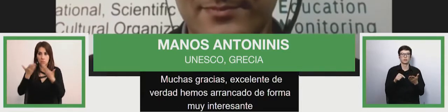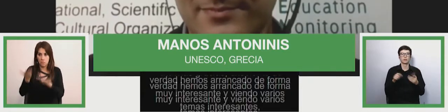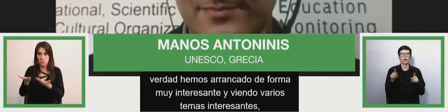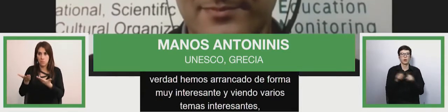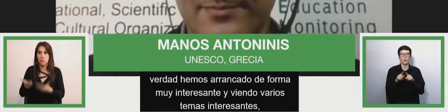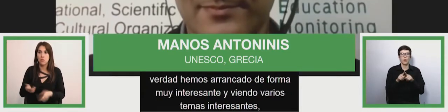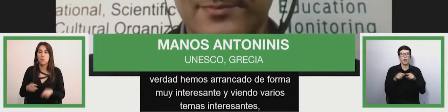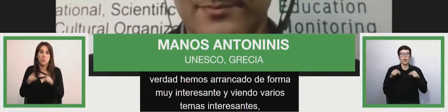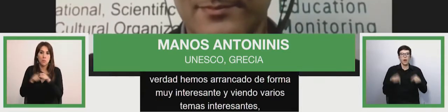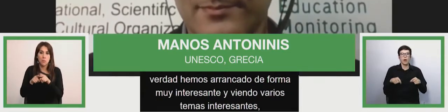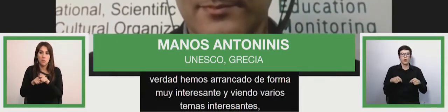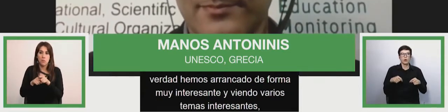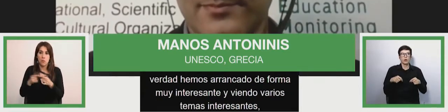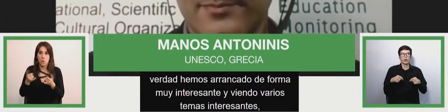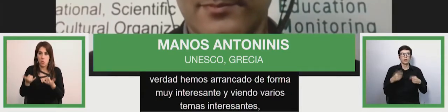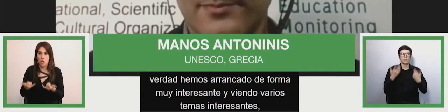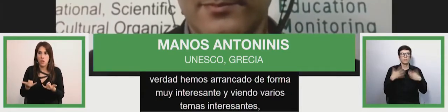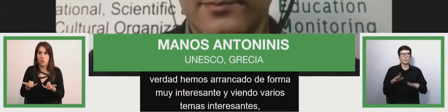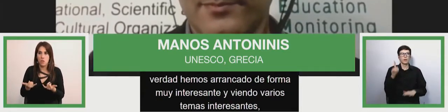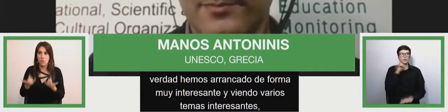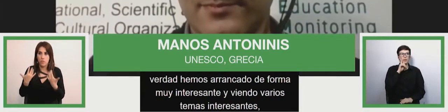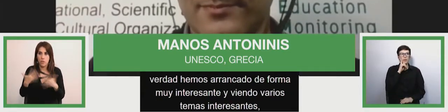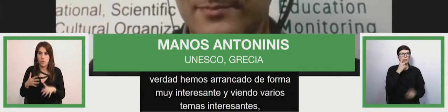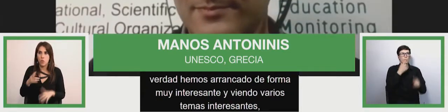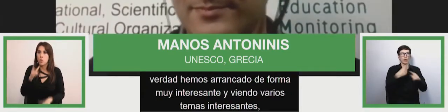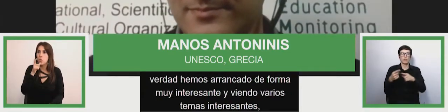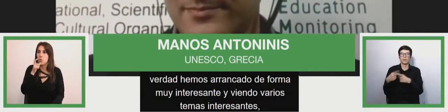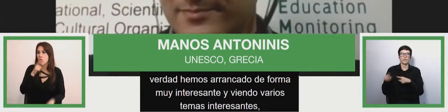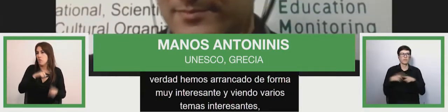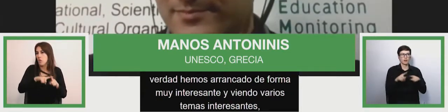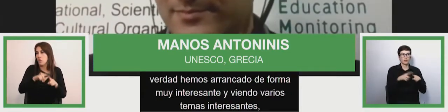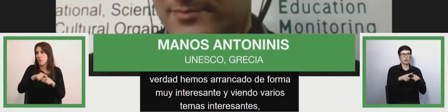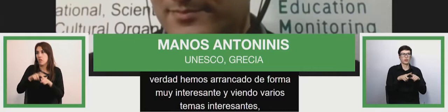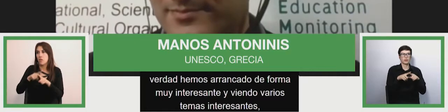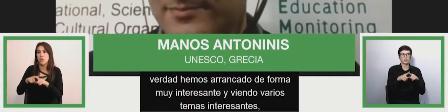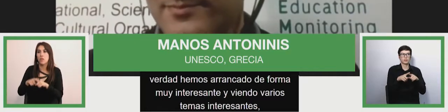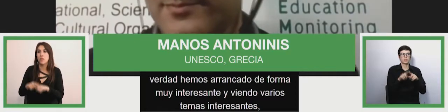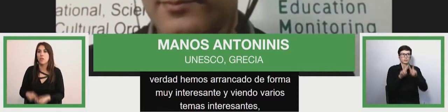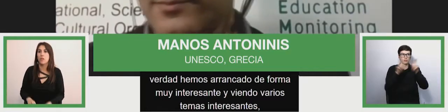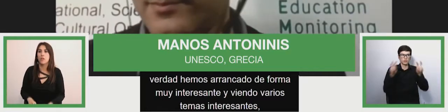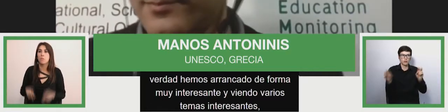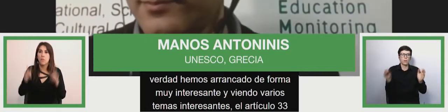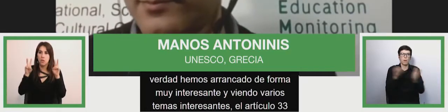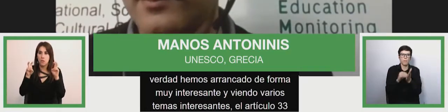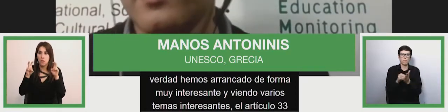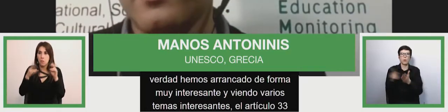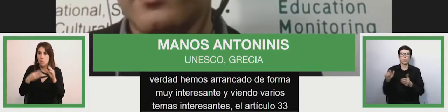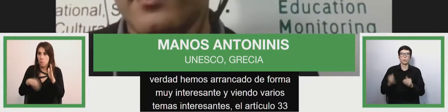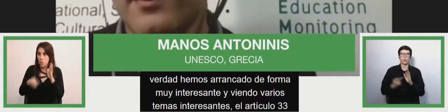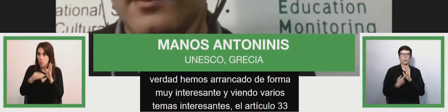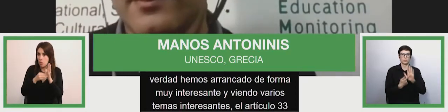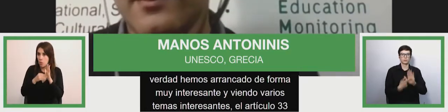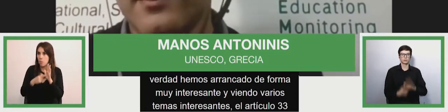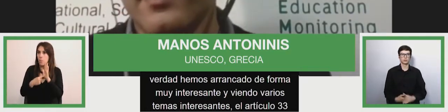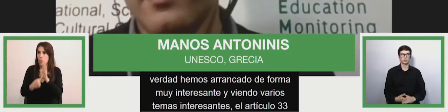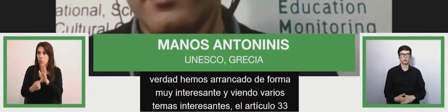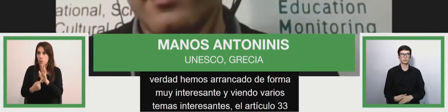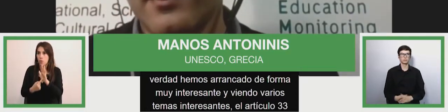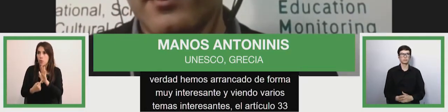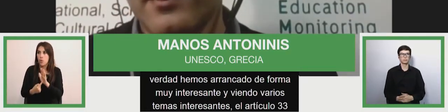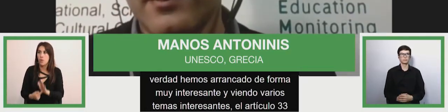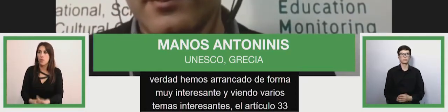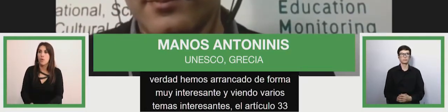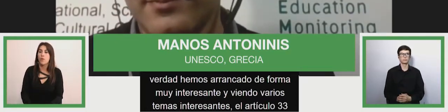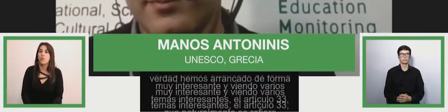also there is a general comment that, of course, refers to the inclusive education. And many other elements that are also